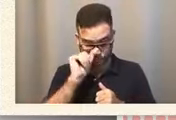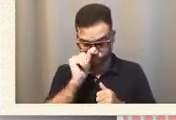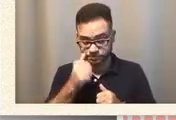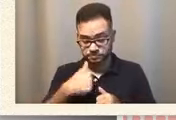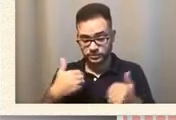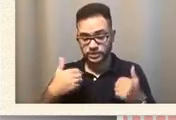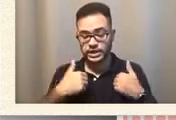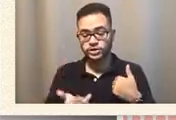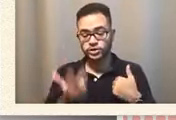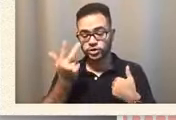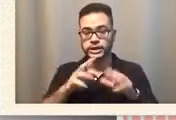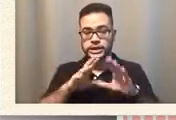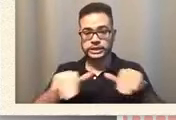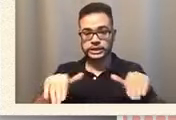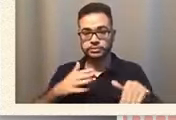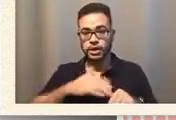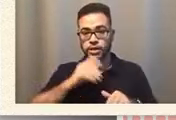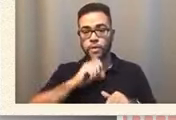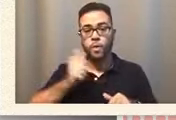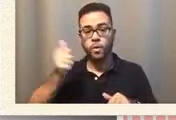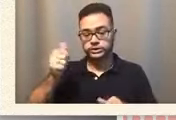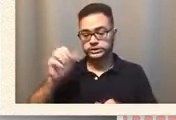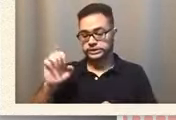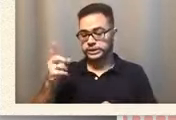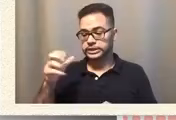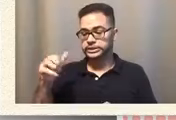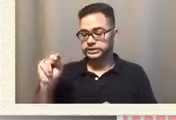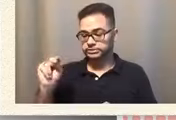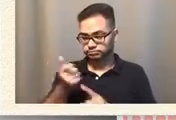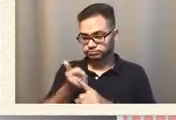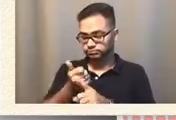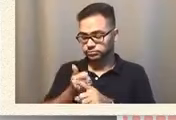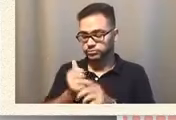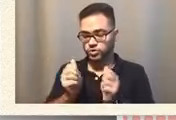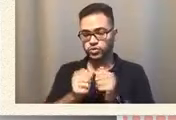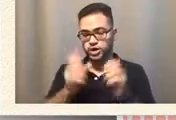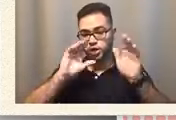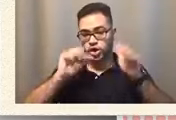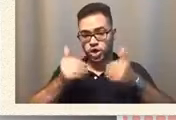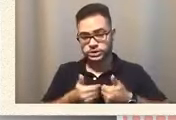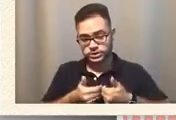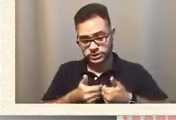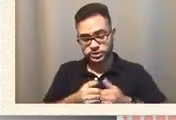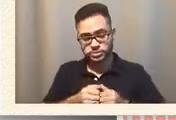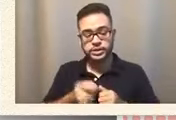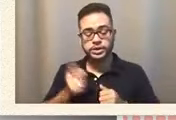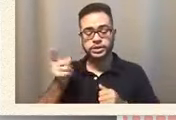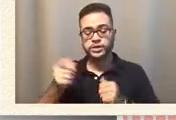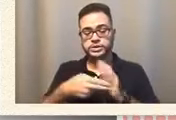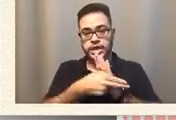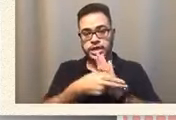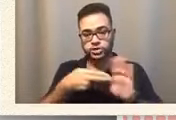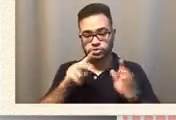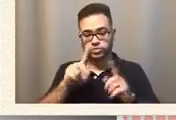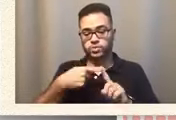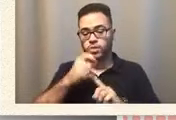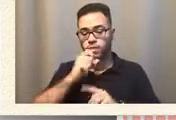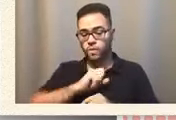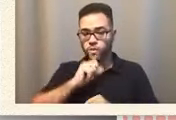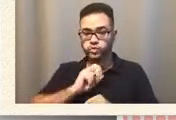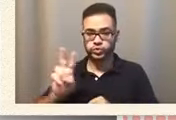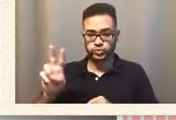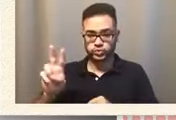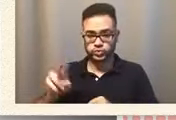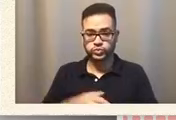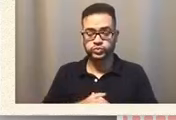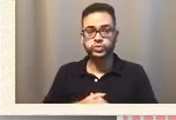My oldest is, of course, Eden with the one with, um, with autism. And he was diagnosed when he was two. Um, I